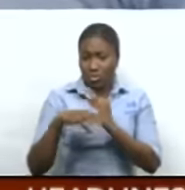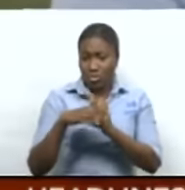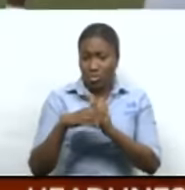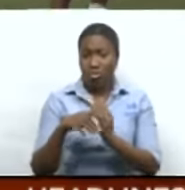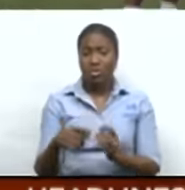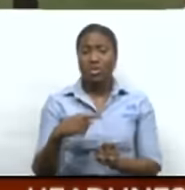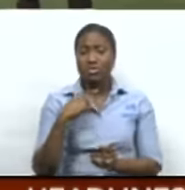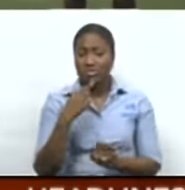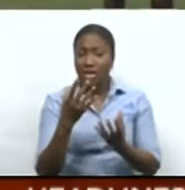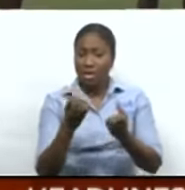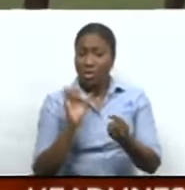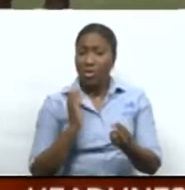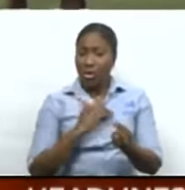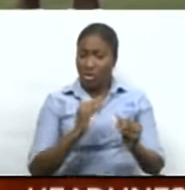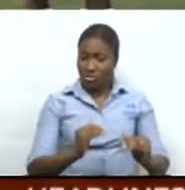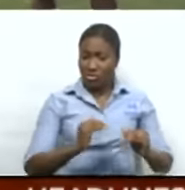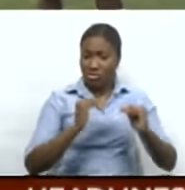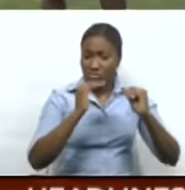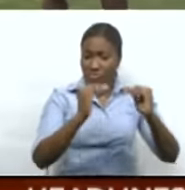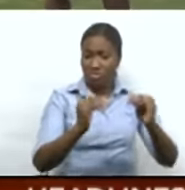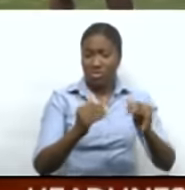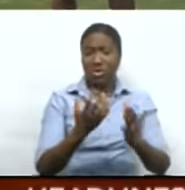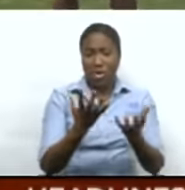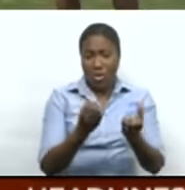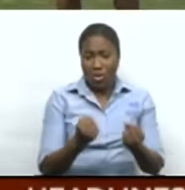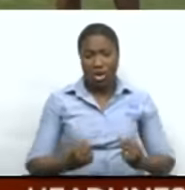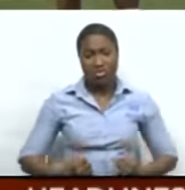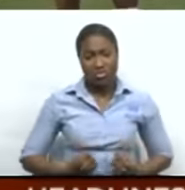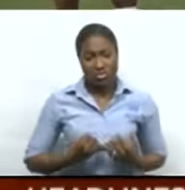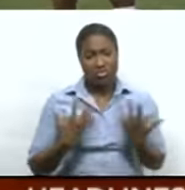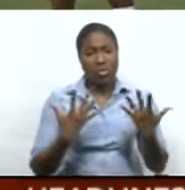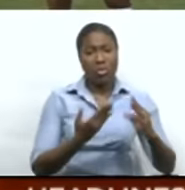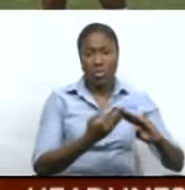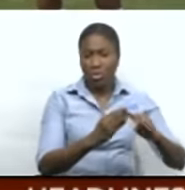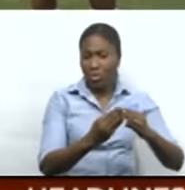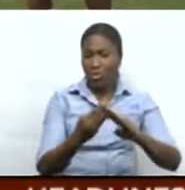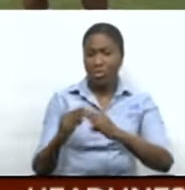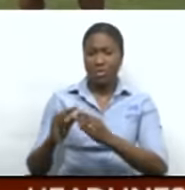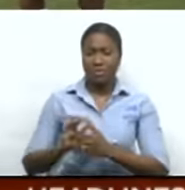League advancement as a source of inspiration to the national community.